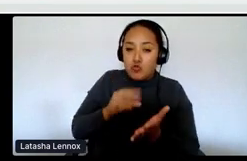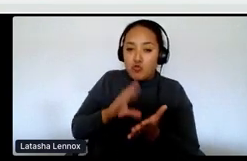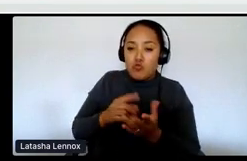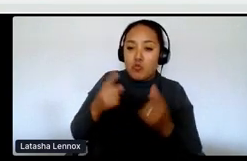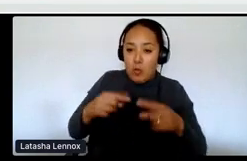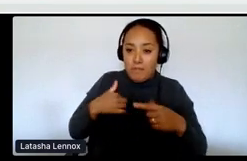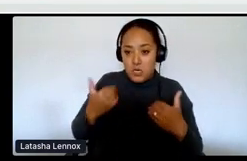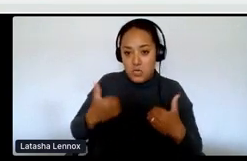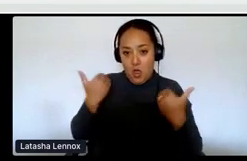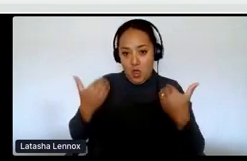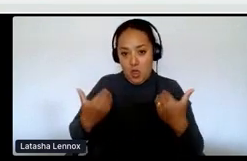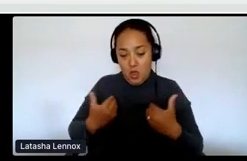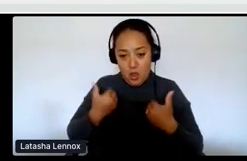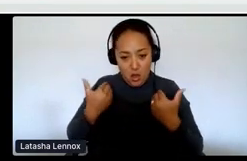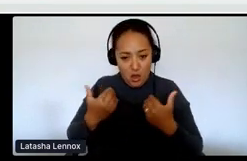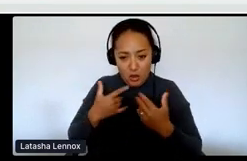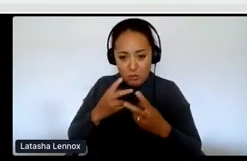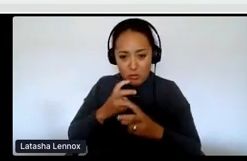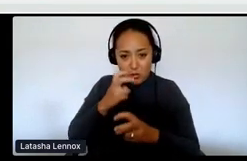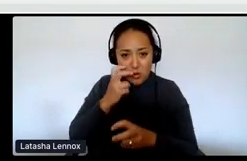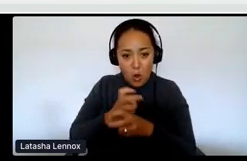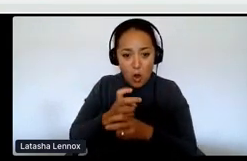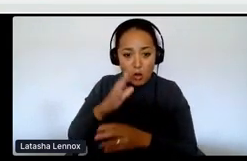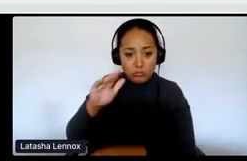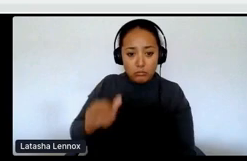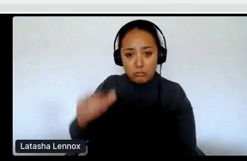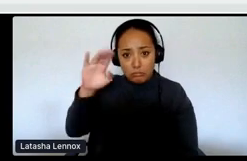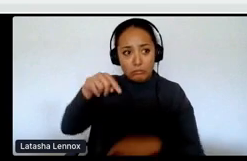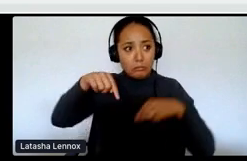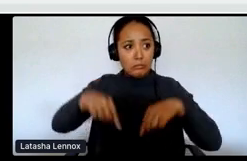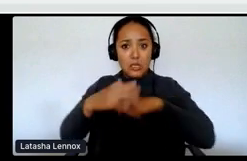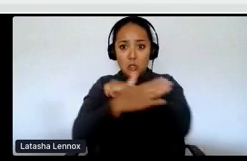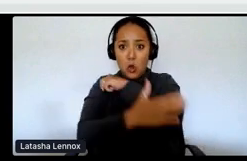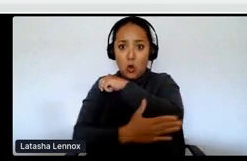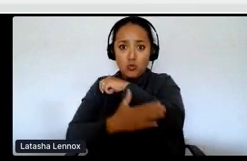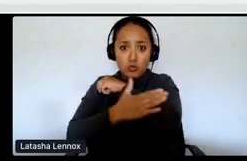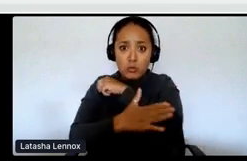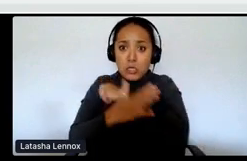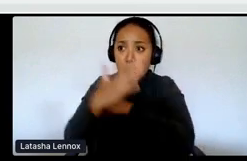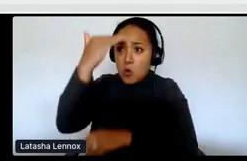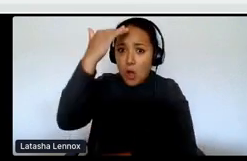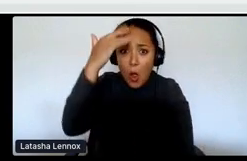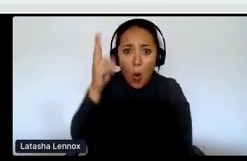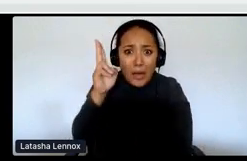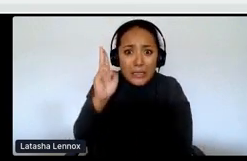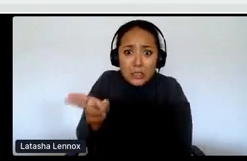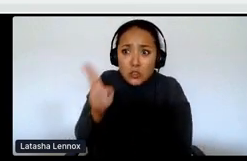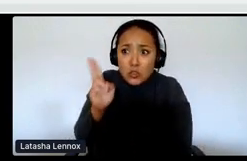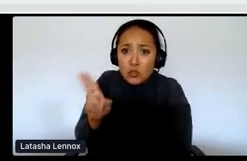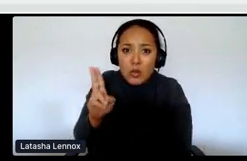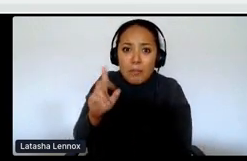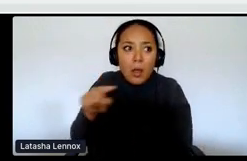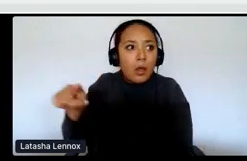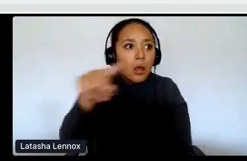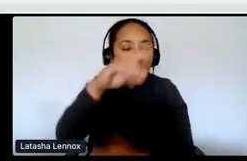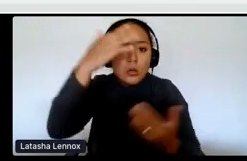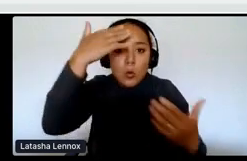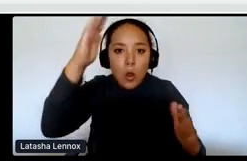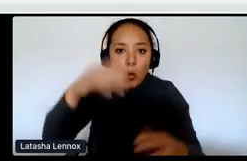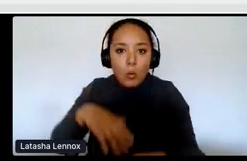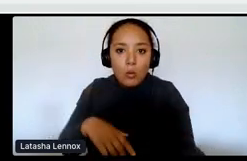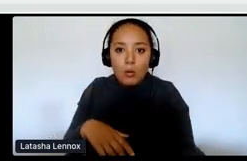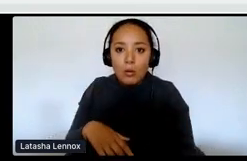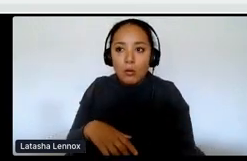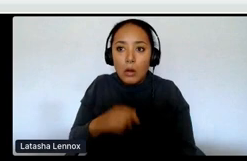be raised in this country where you knew all of this history, but nobody else knew it alongside with you. they were non